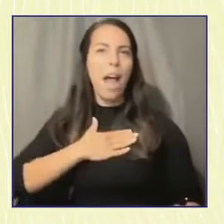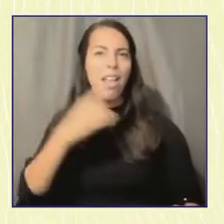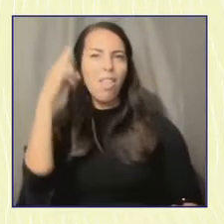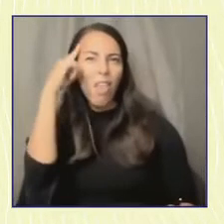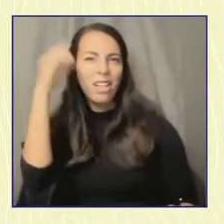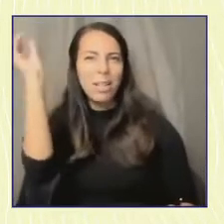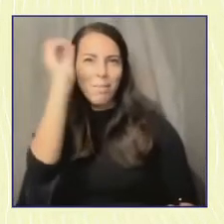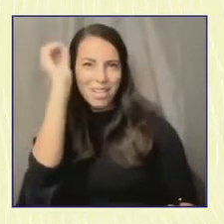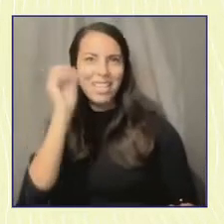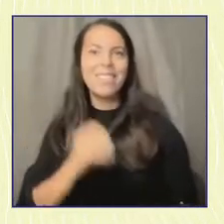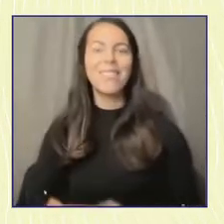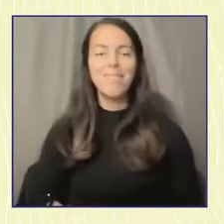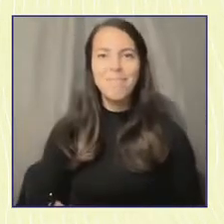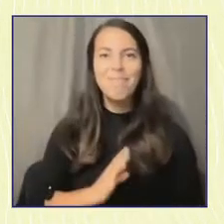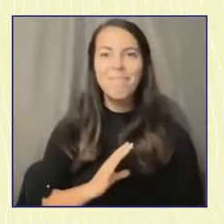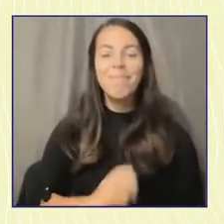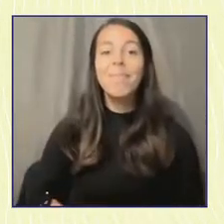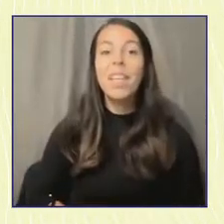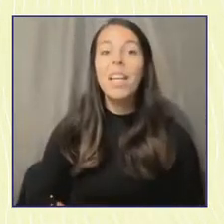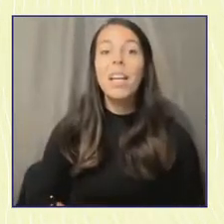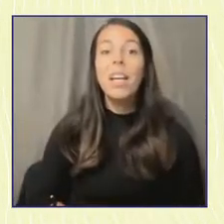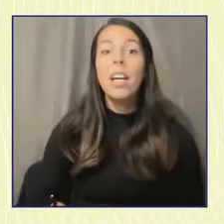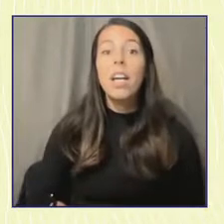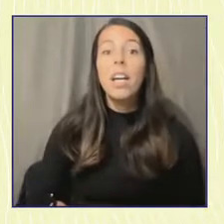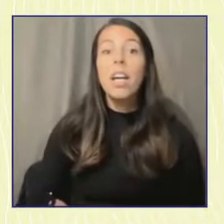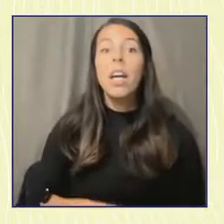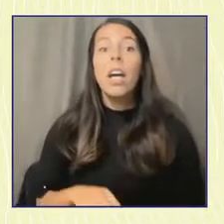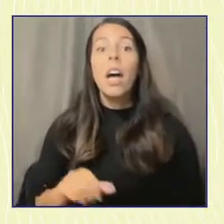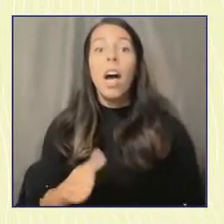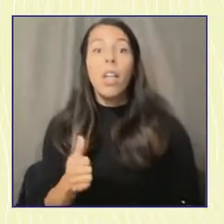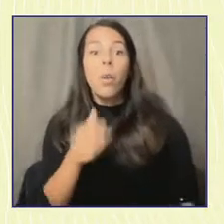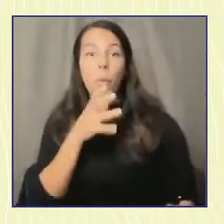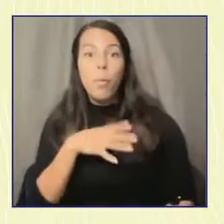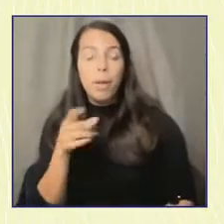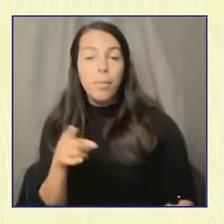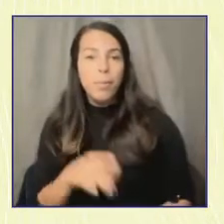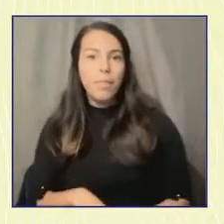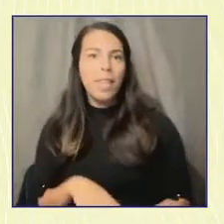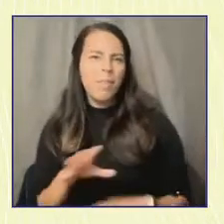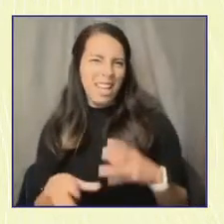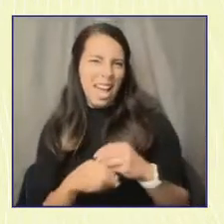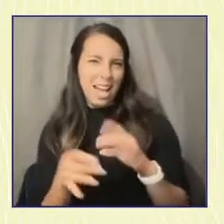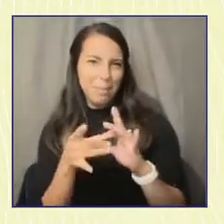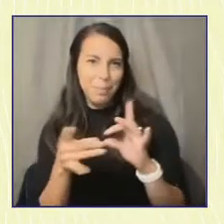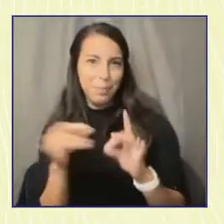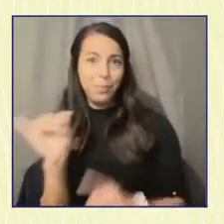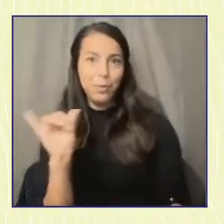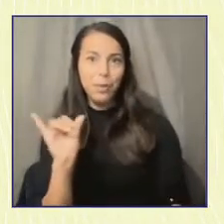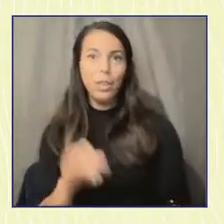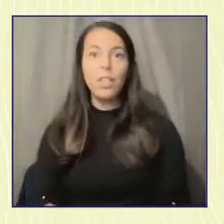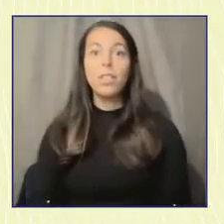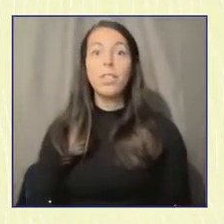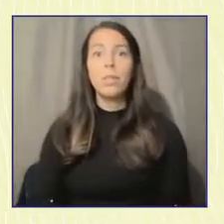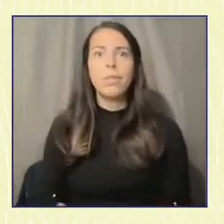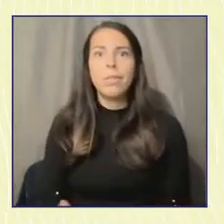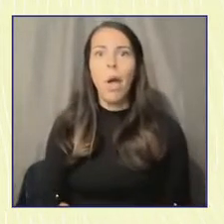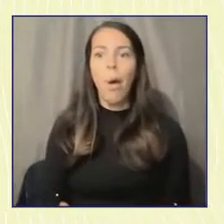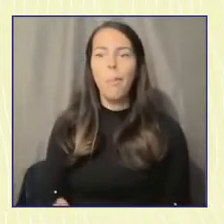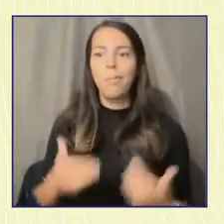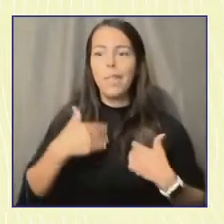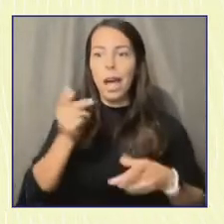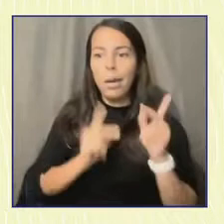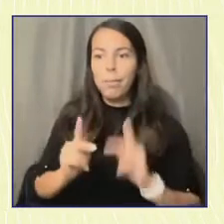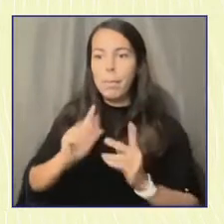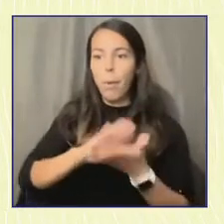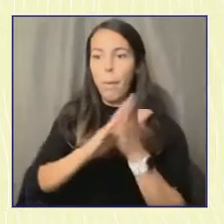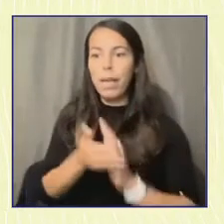Yeah. And I'll just quickly add to Ruby and Abby's point that, you you can't just expect young people to turn 18, give them their precinct and show